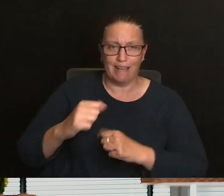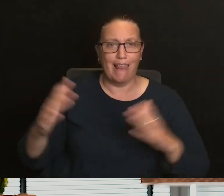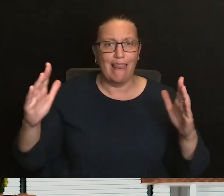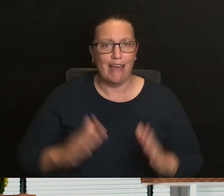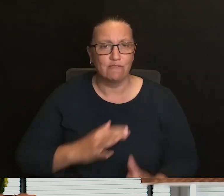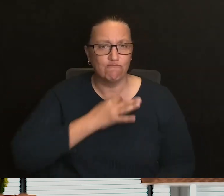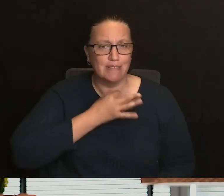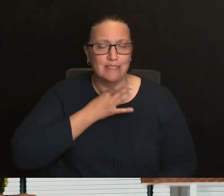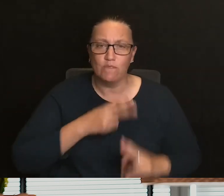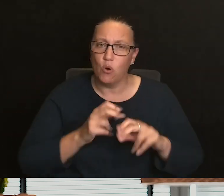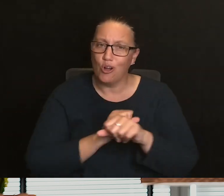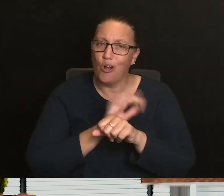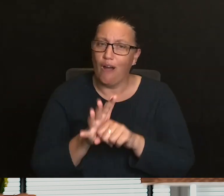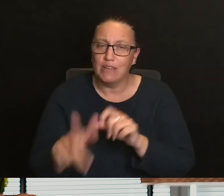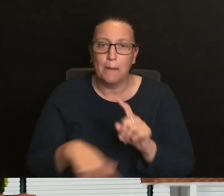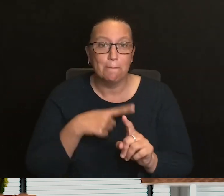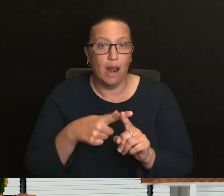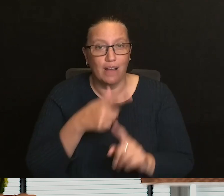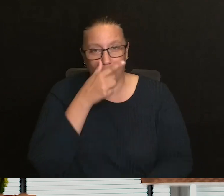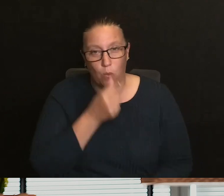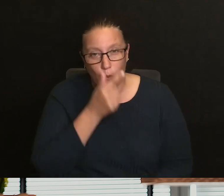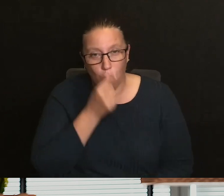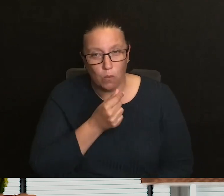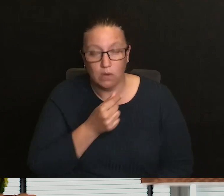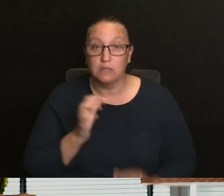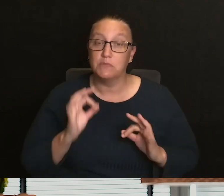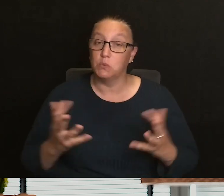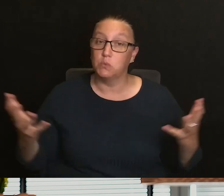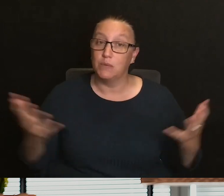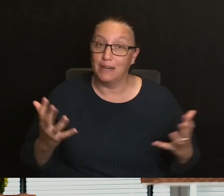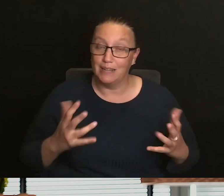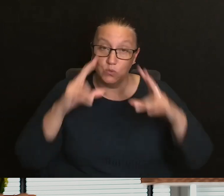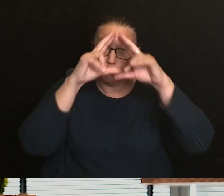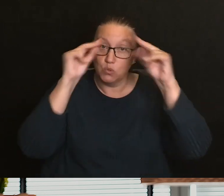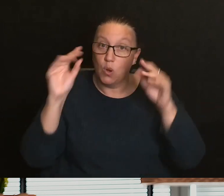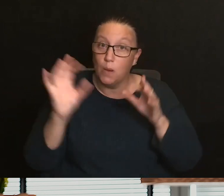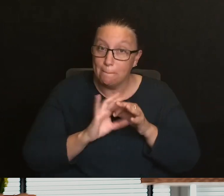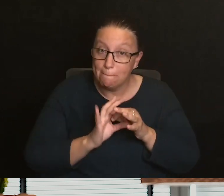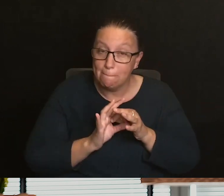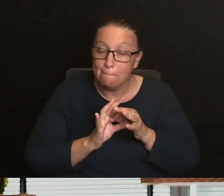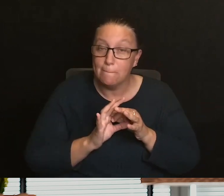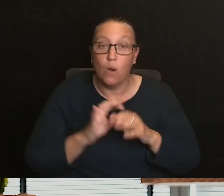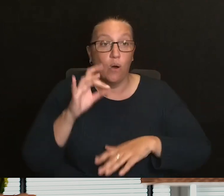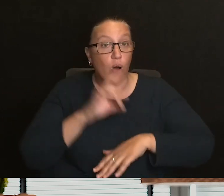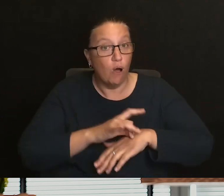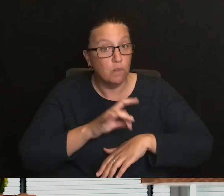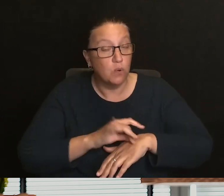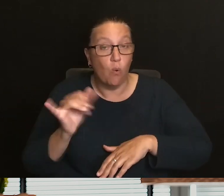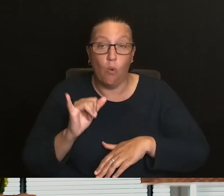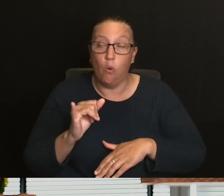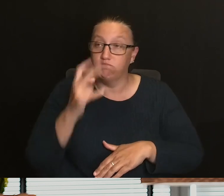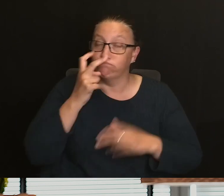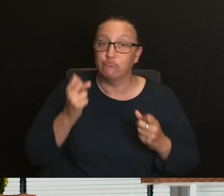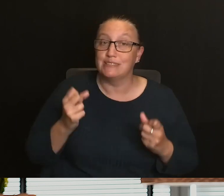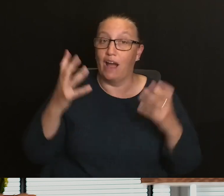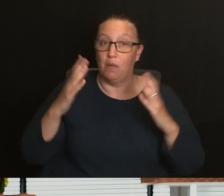especially in high risk settings like aged care homes, hospitals and retirement villages. If you're an older person or